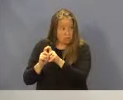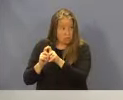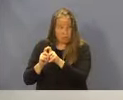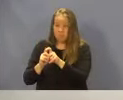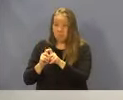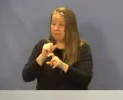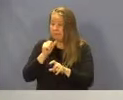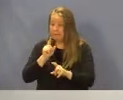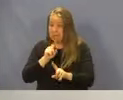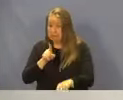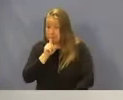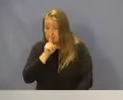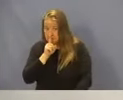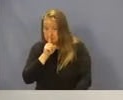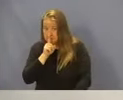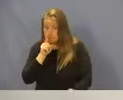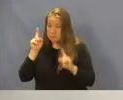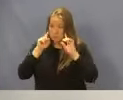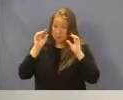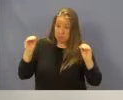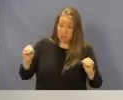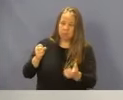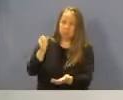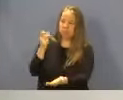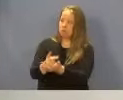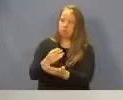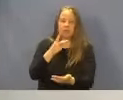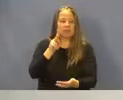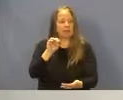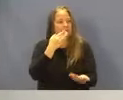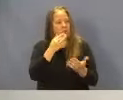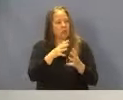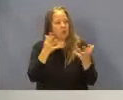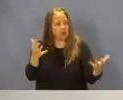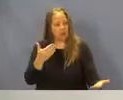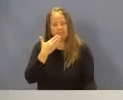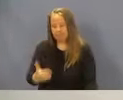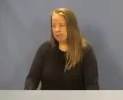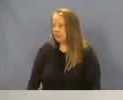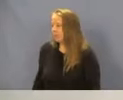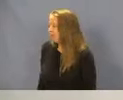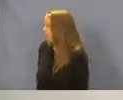Opposed? Abstaining? Hearing none, it is approved. Kim, thank you very much. Thank you.